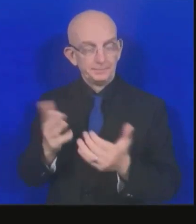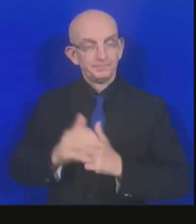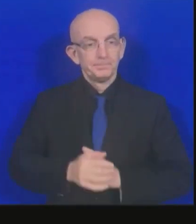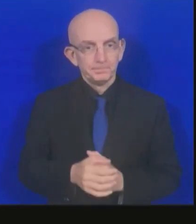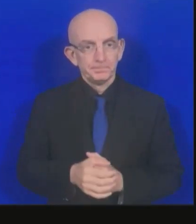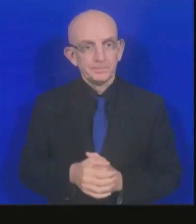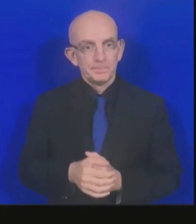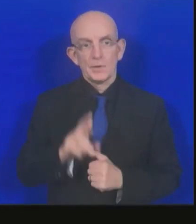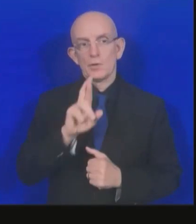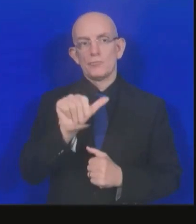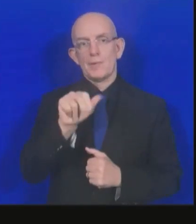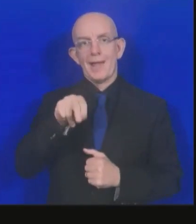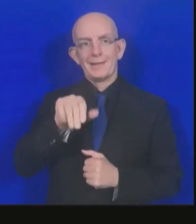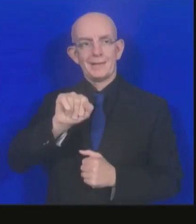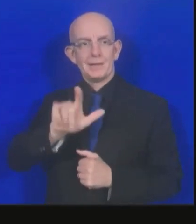Excellency, you have the floor.